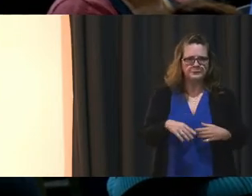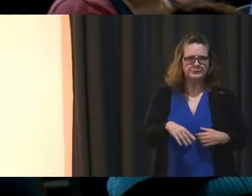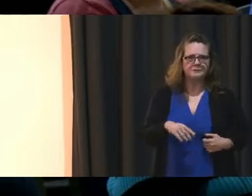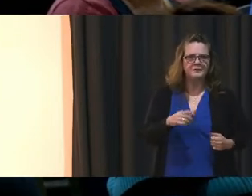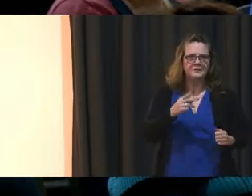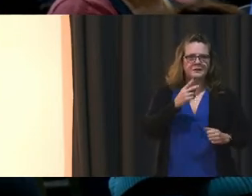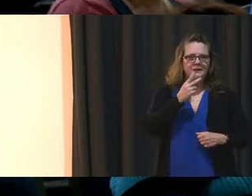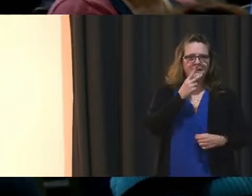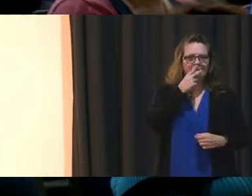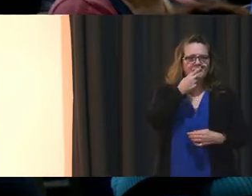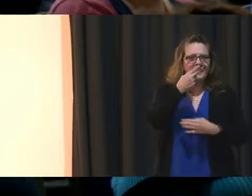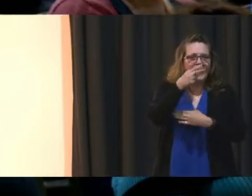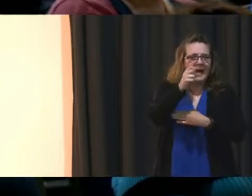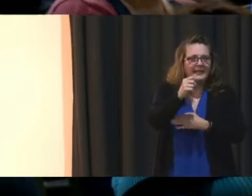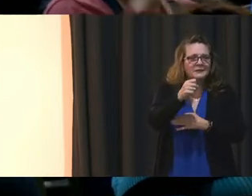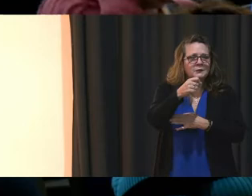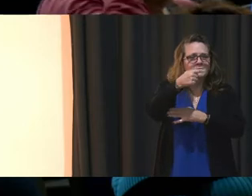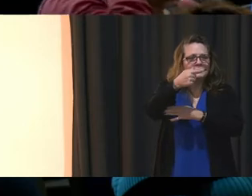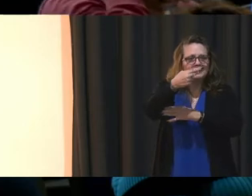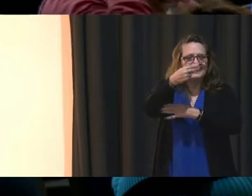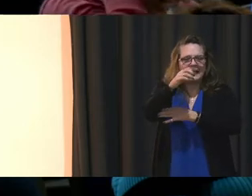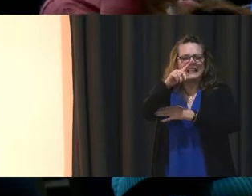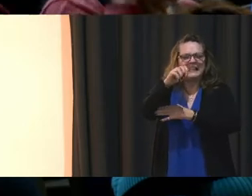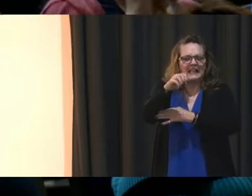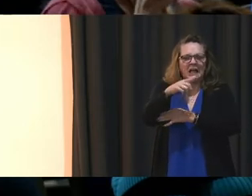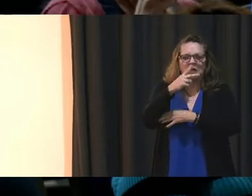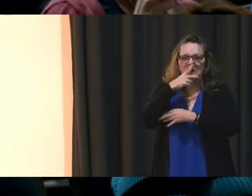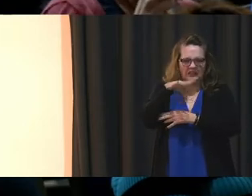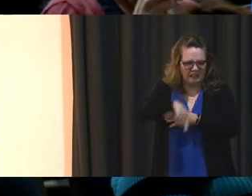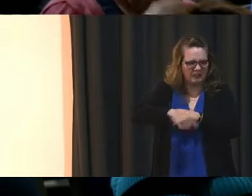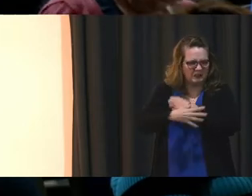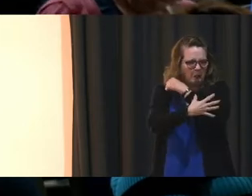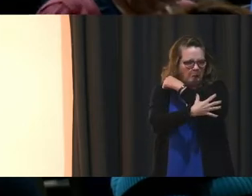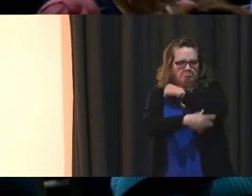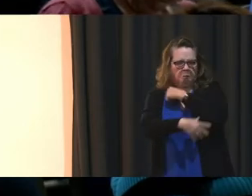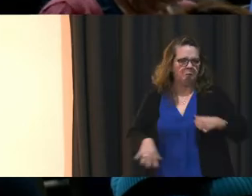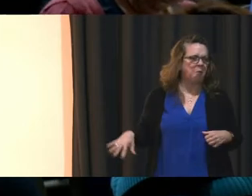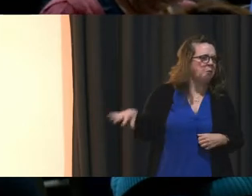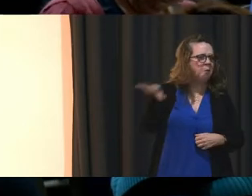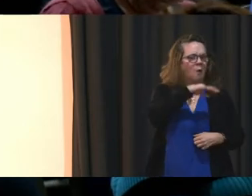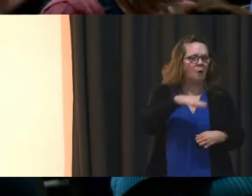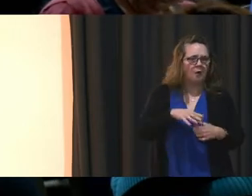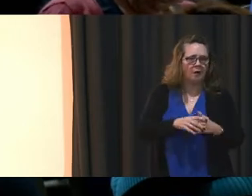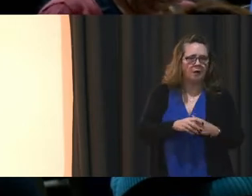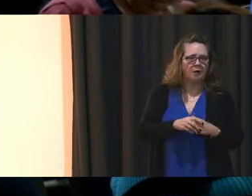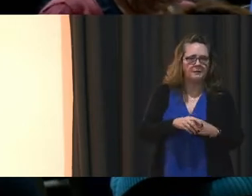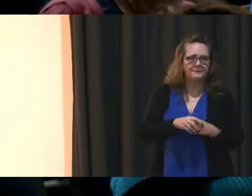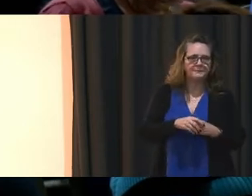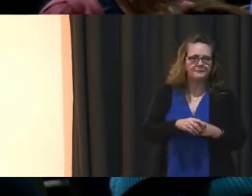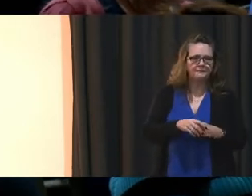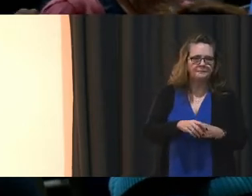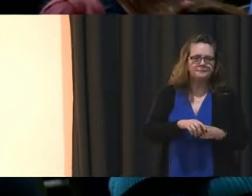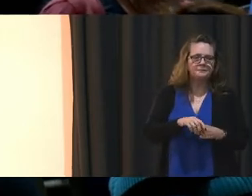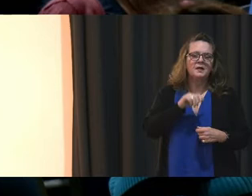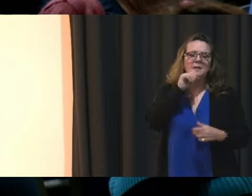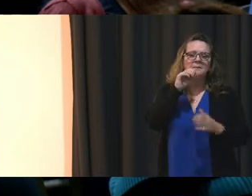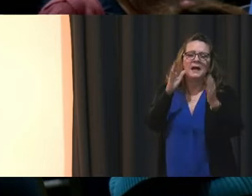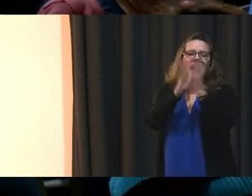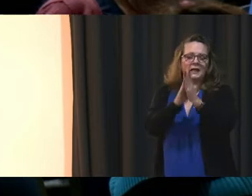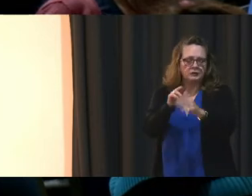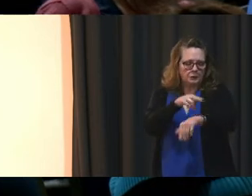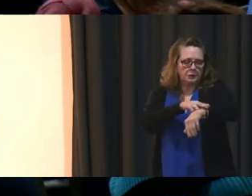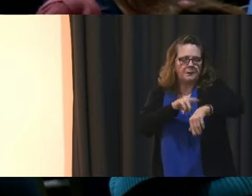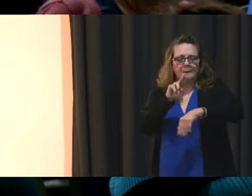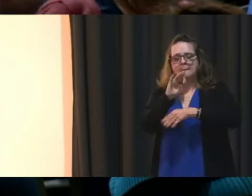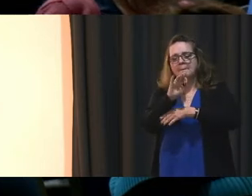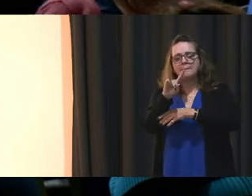looks like a high school in the ghetto. But unfortunately, I am not going to ask them to do a Band-Aid because God forbid if this